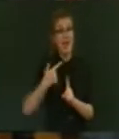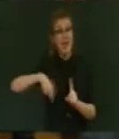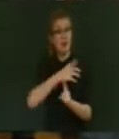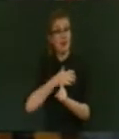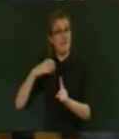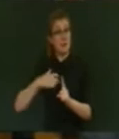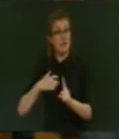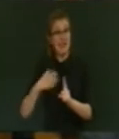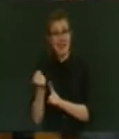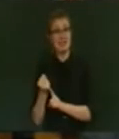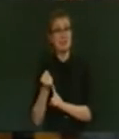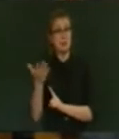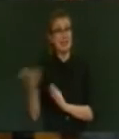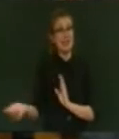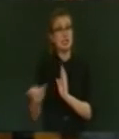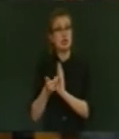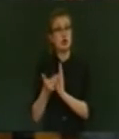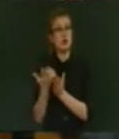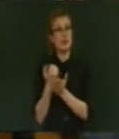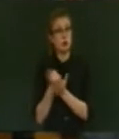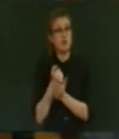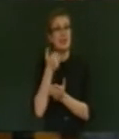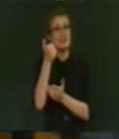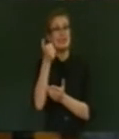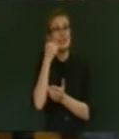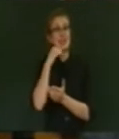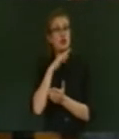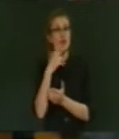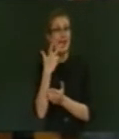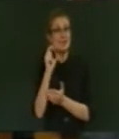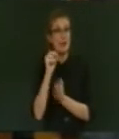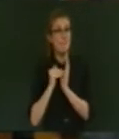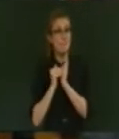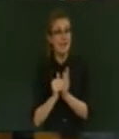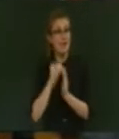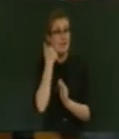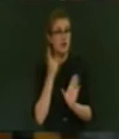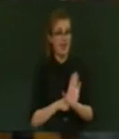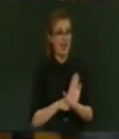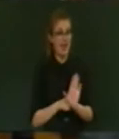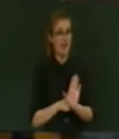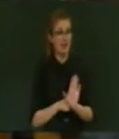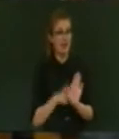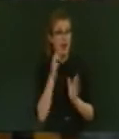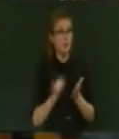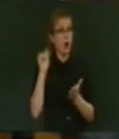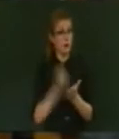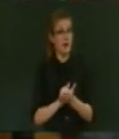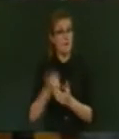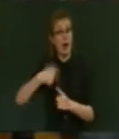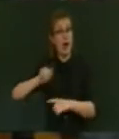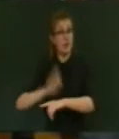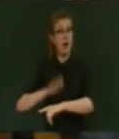additional resources of £680 million per year. Appropriate for the times. Labour,